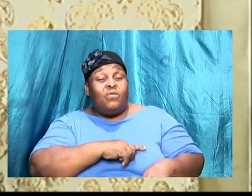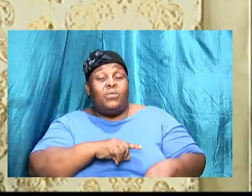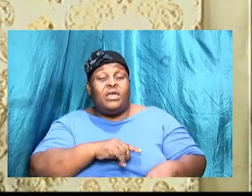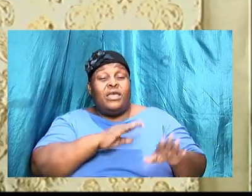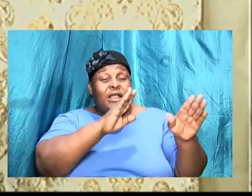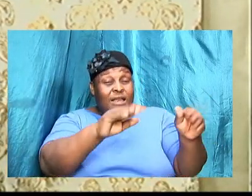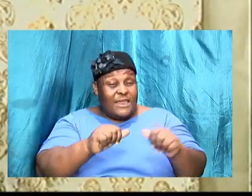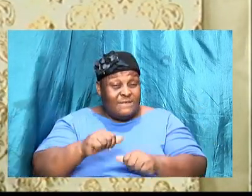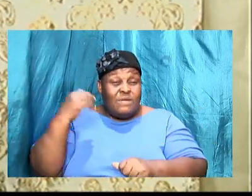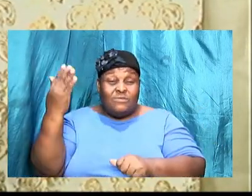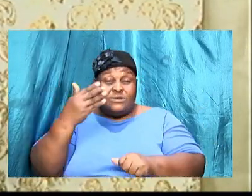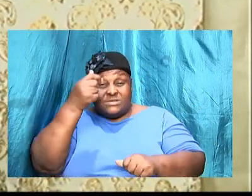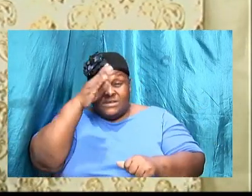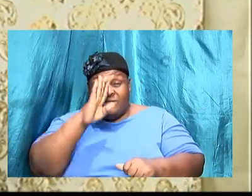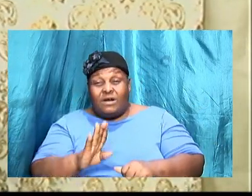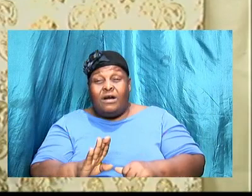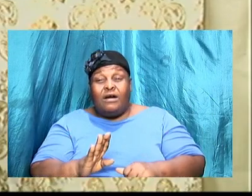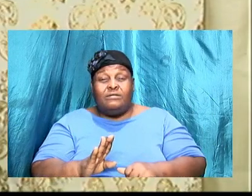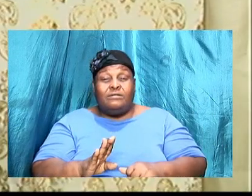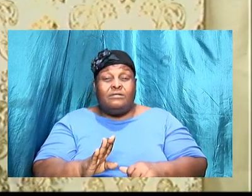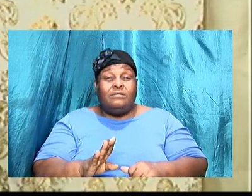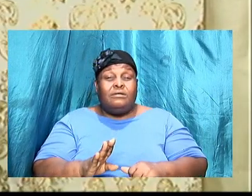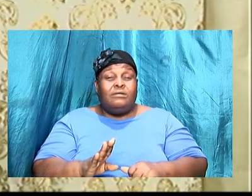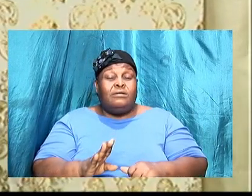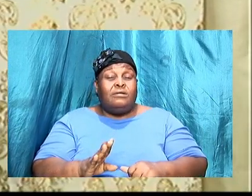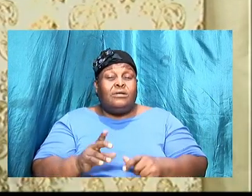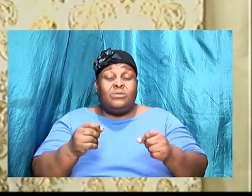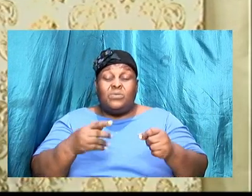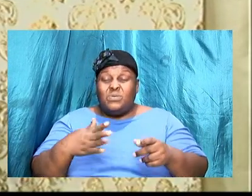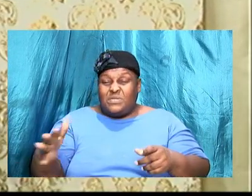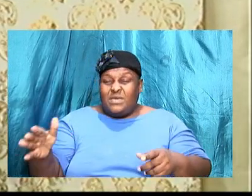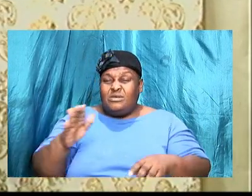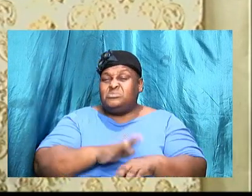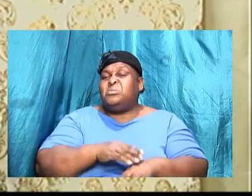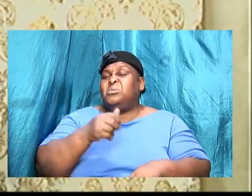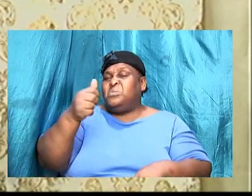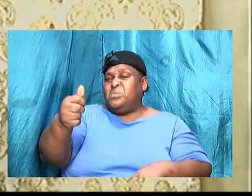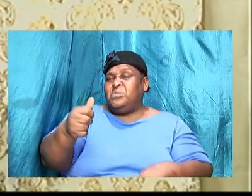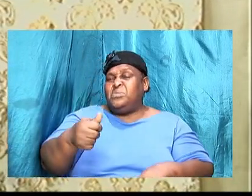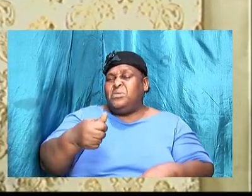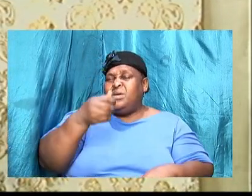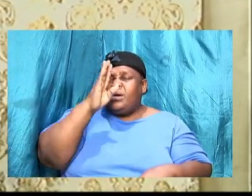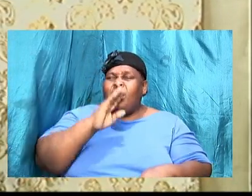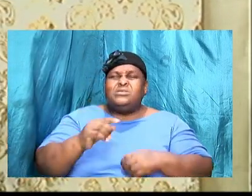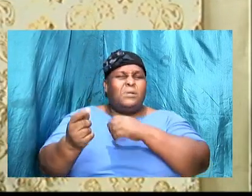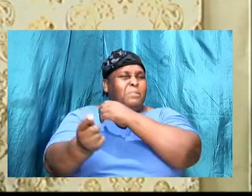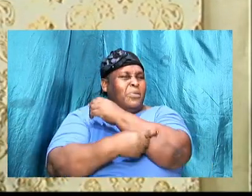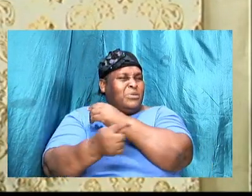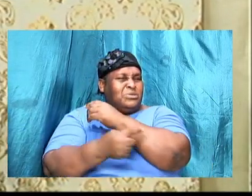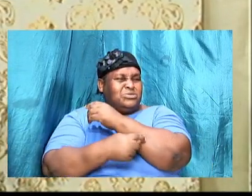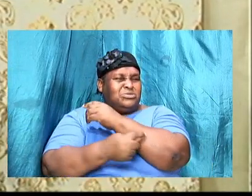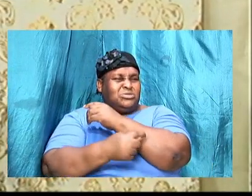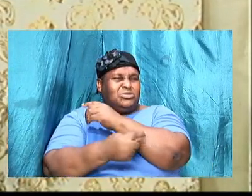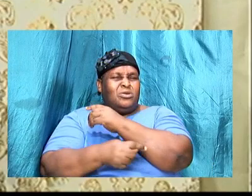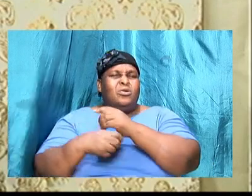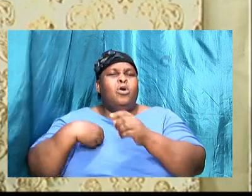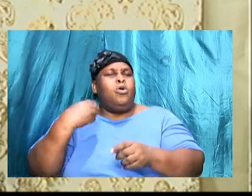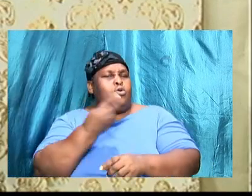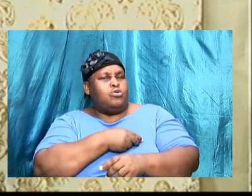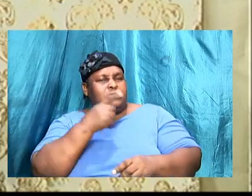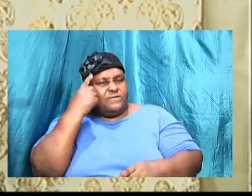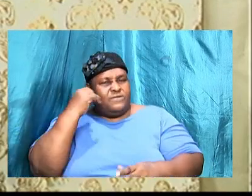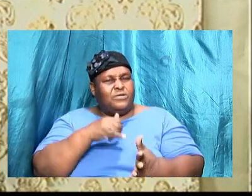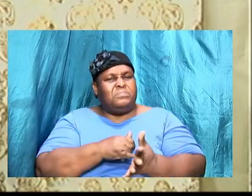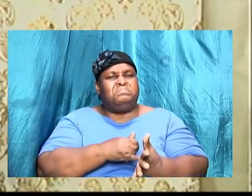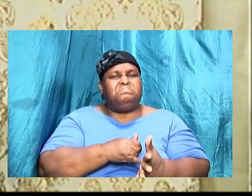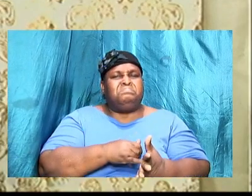God is going to judge us for it. He's going to punish us for it. There is no sin that goes unpunished.